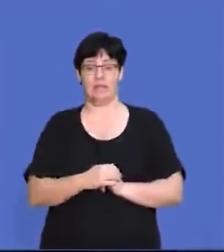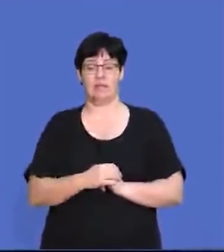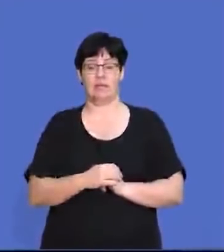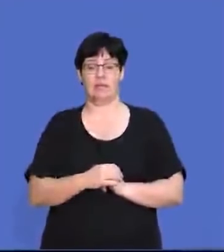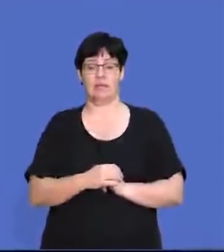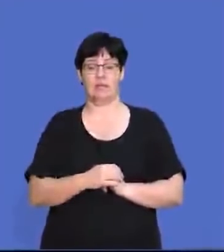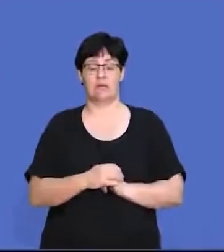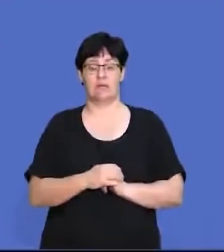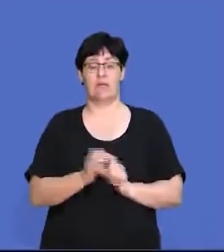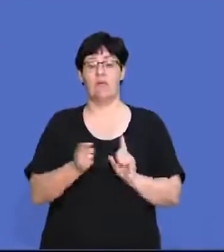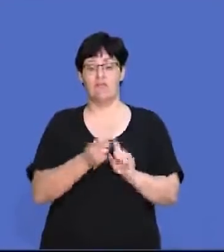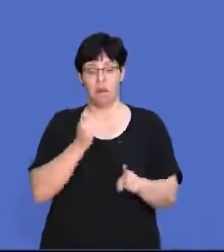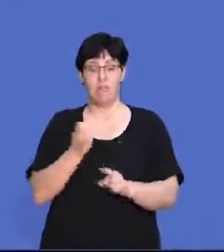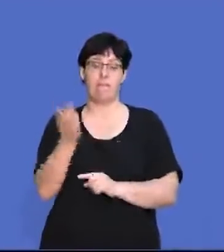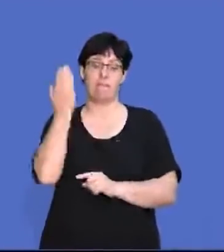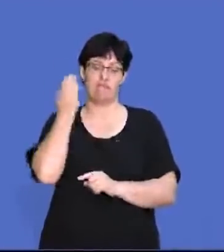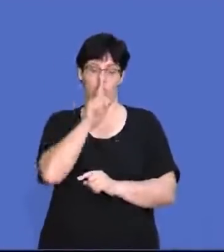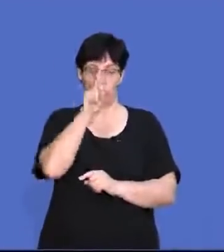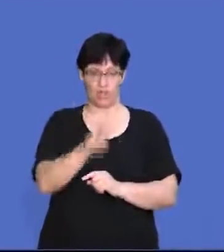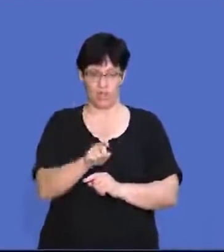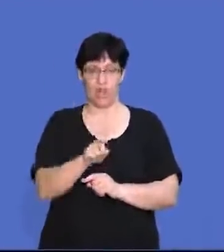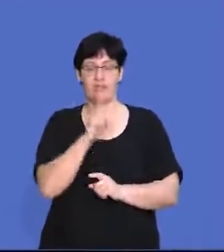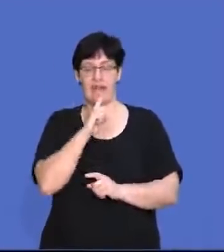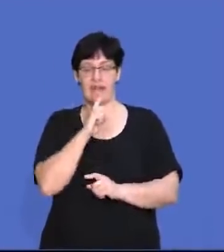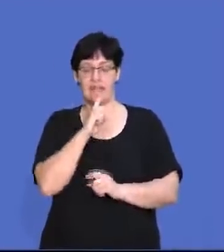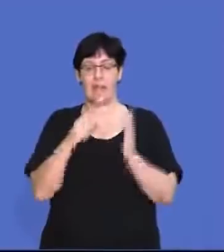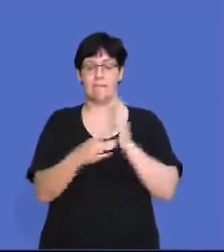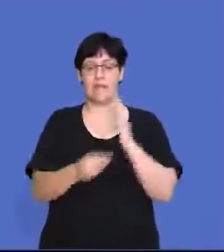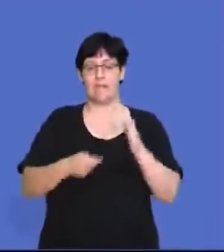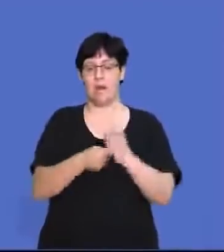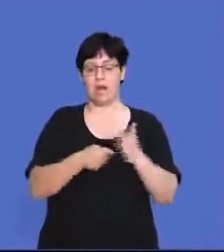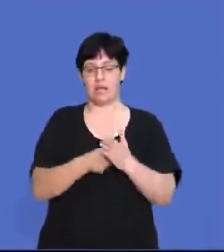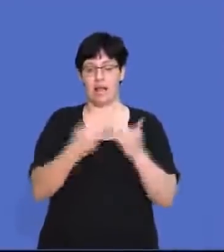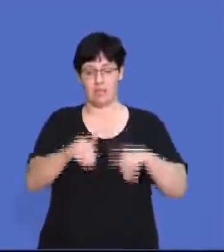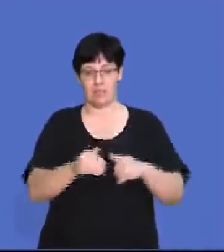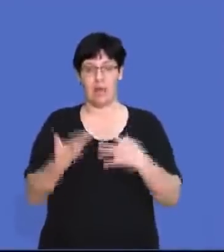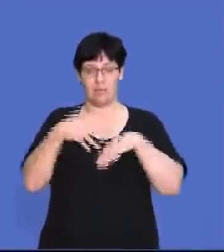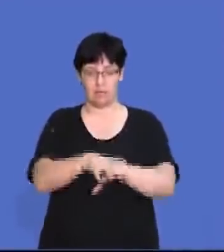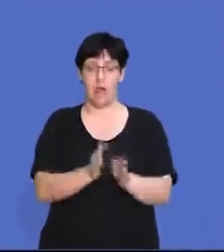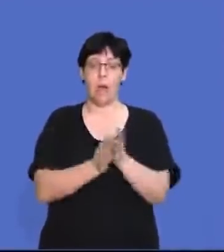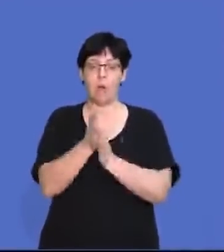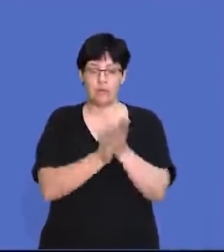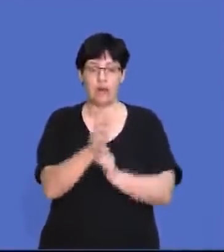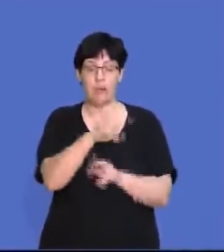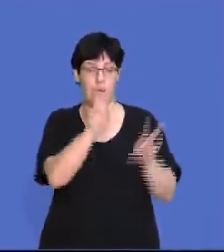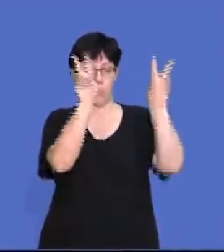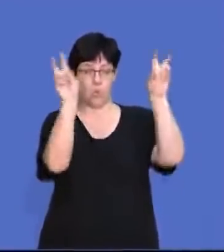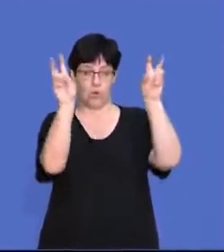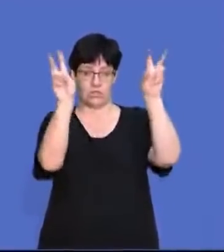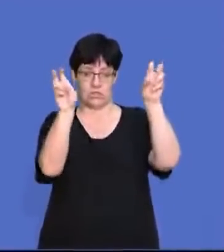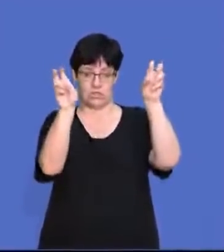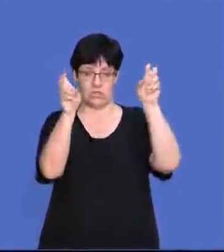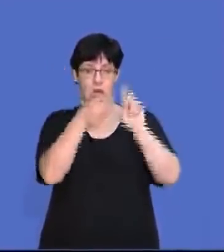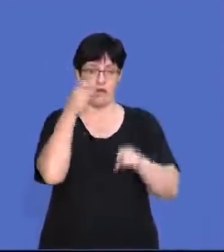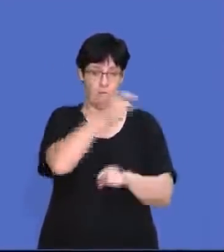All right, from the previous question, that Meat Market Limited implemented, motivate your answer by quoting